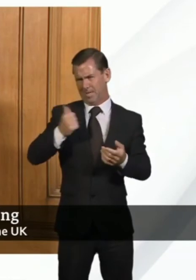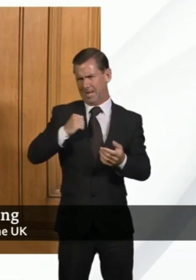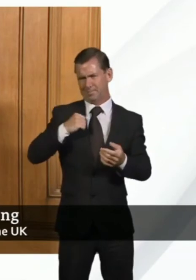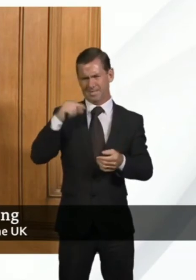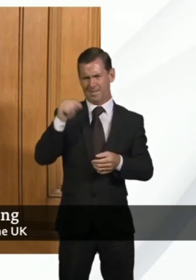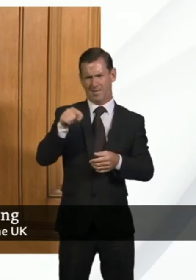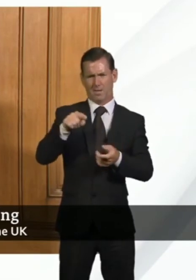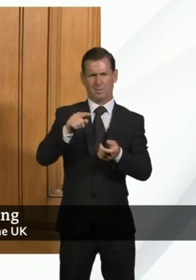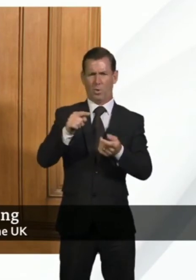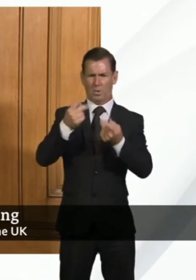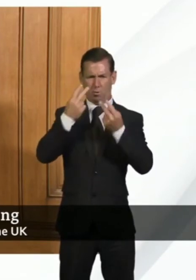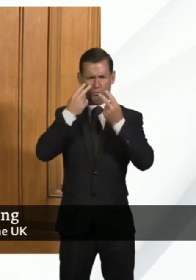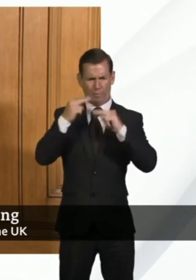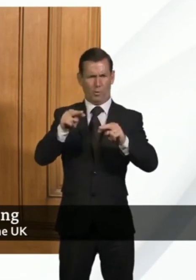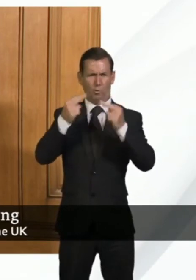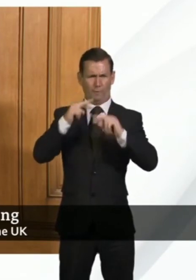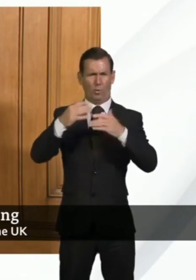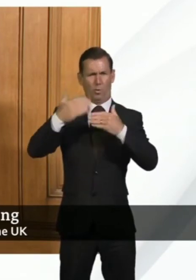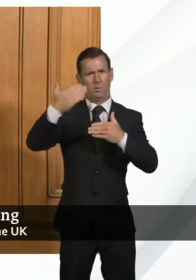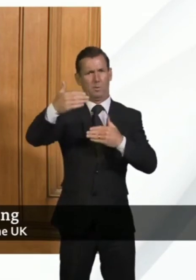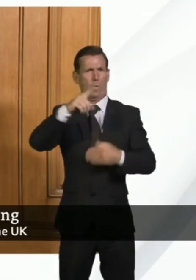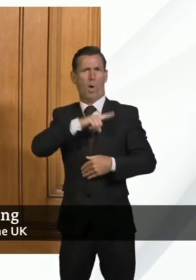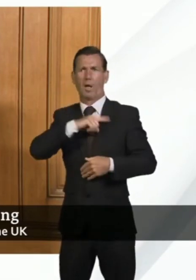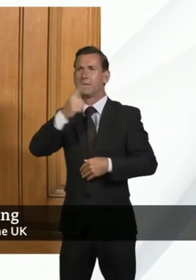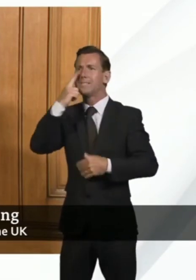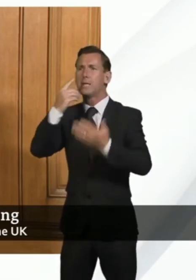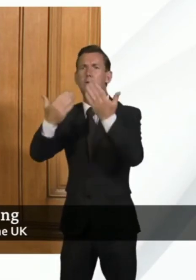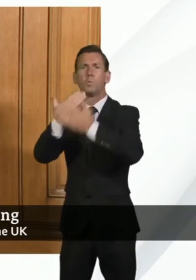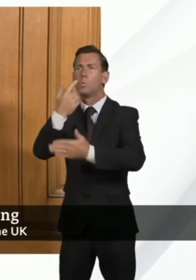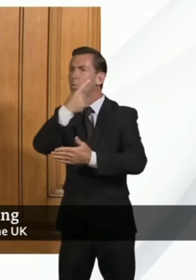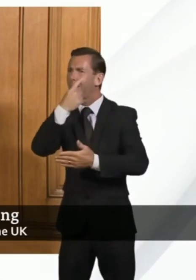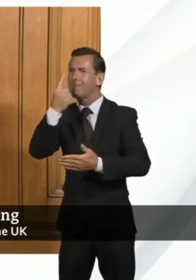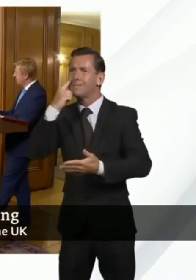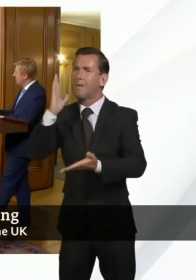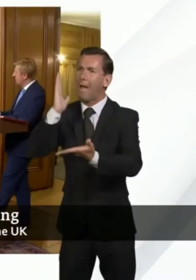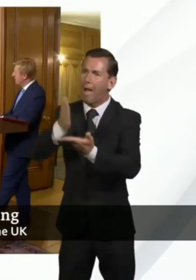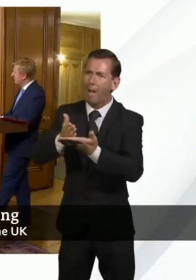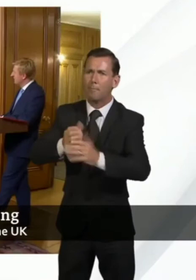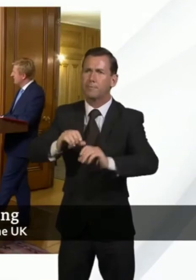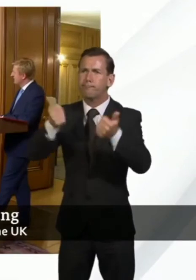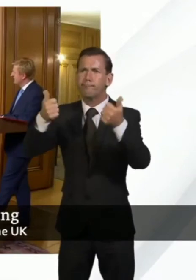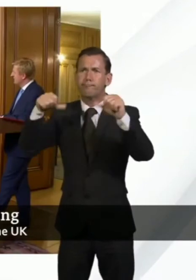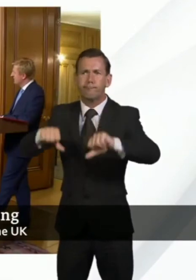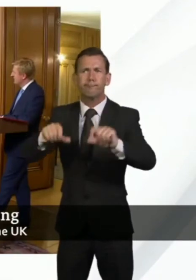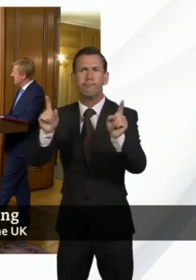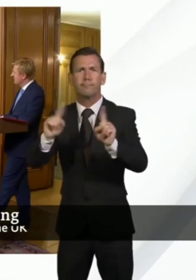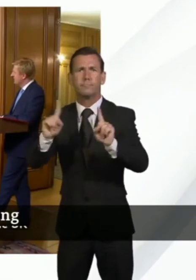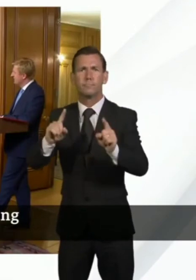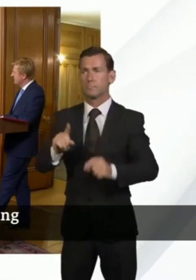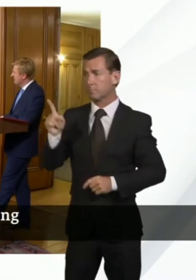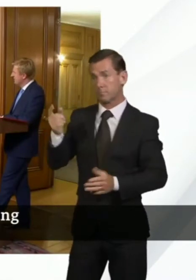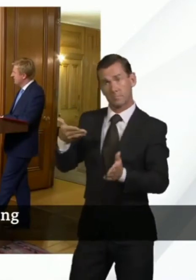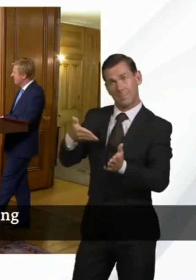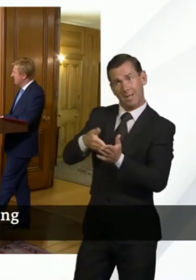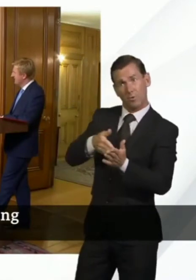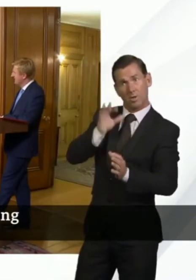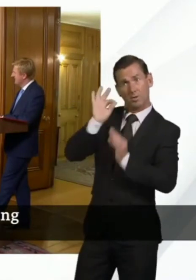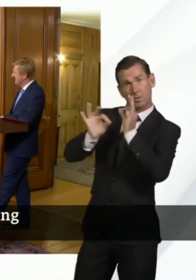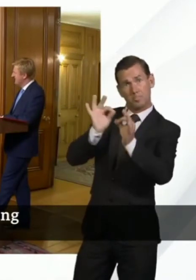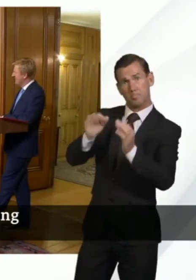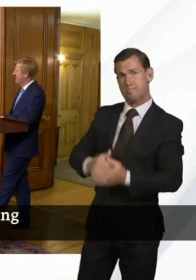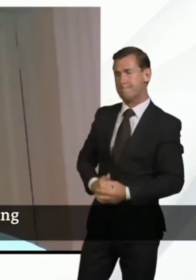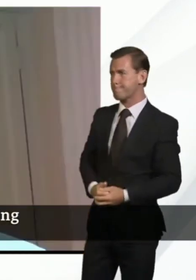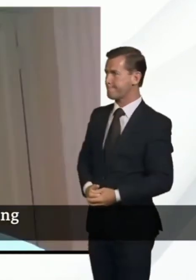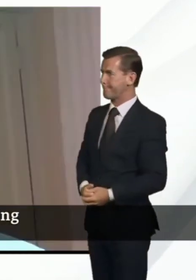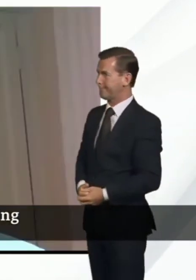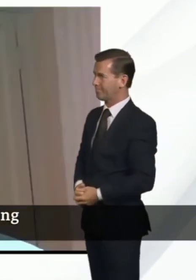constantly be kept under review as new evidence emerges. Jason any follow-ups to that? Yeah well we don't get